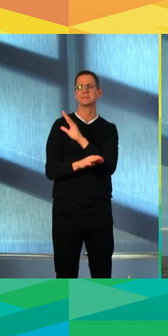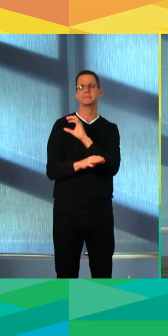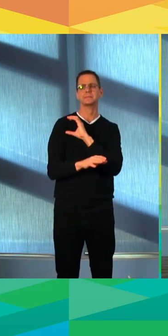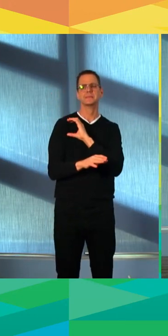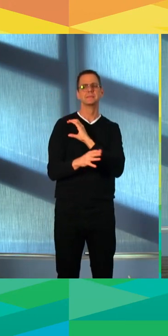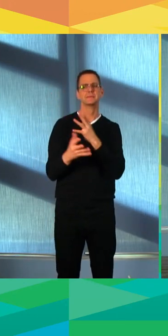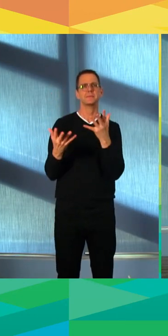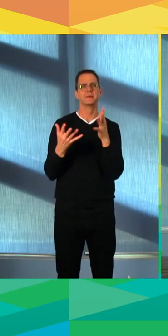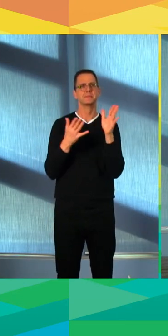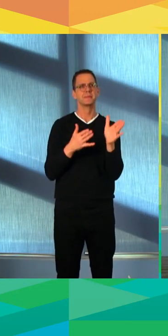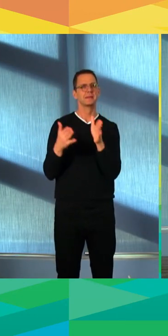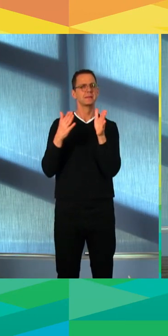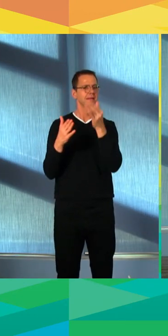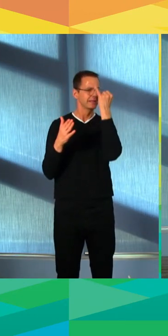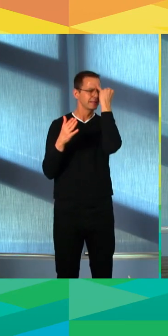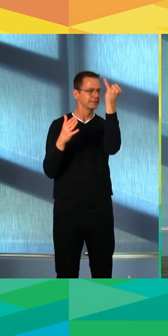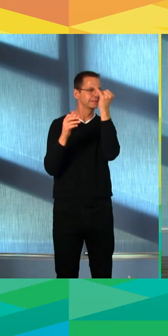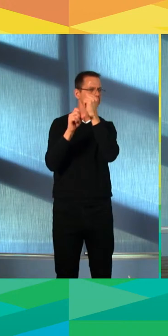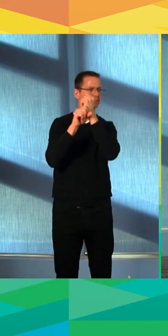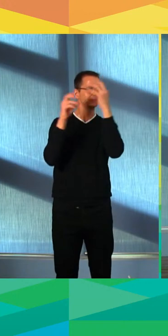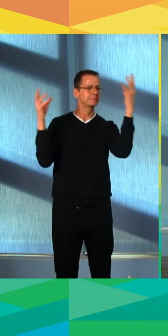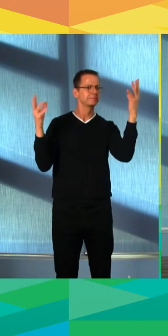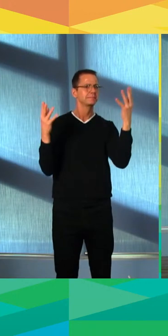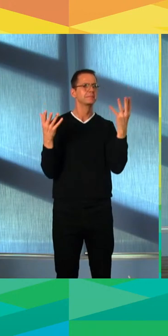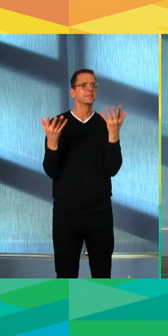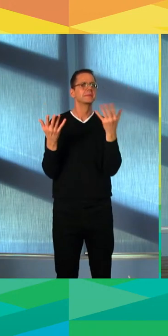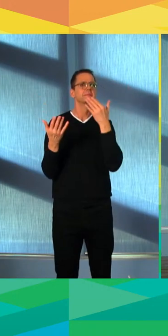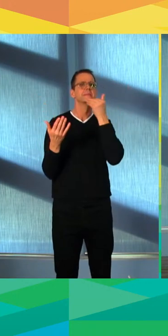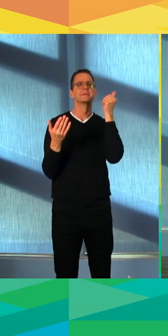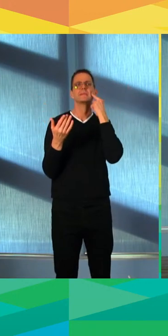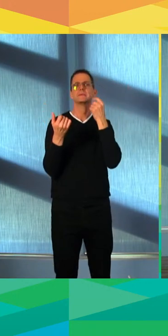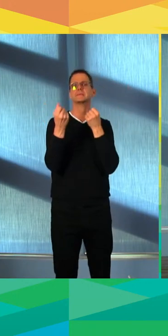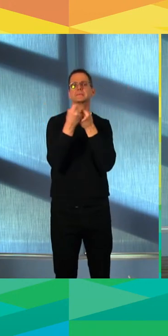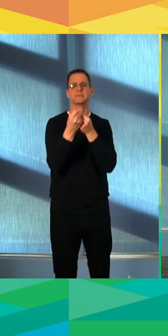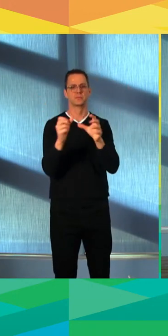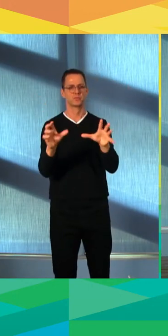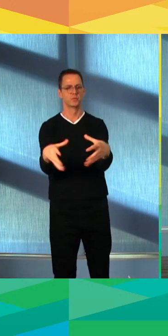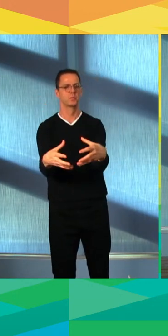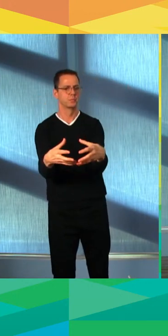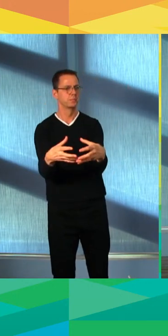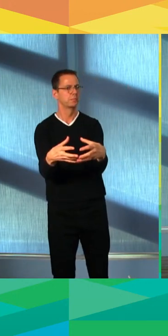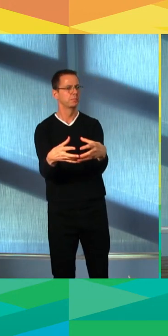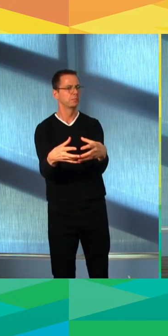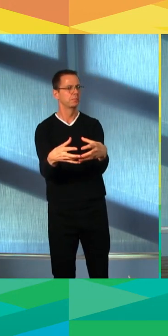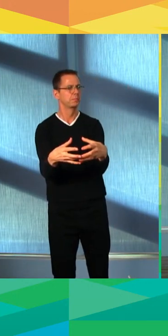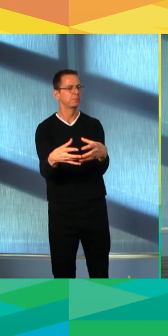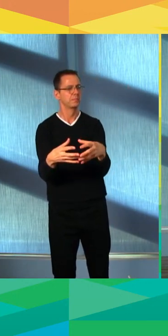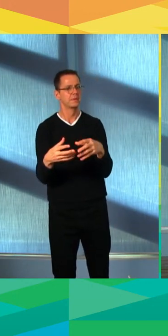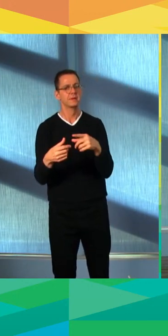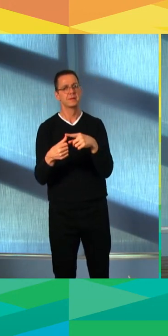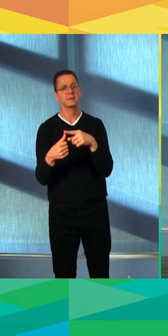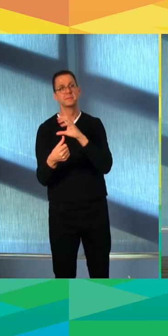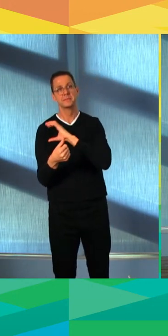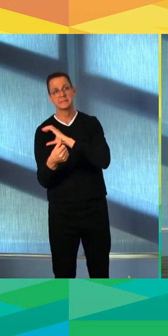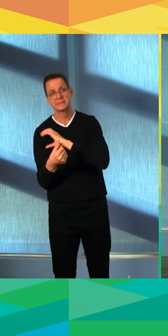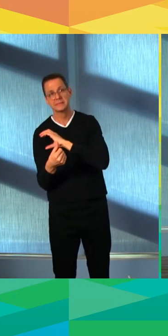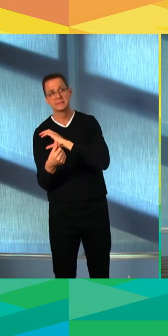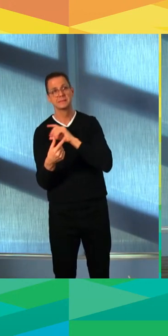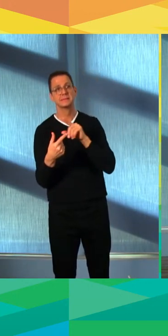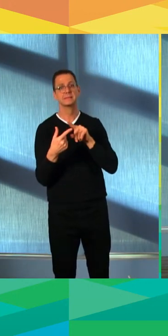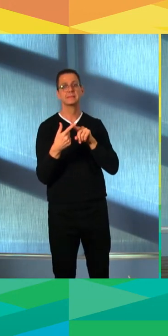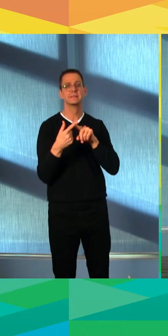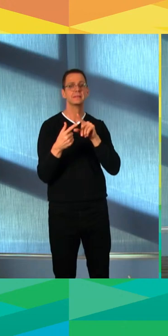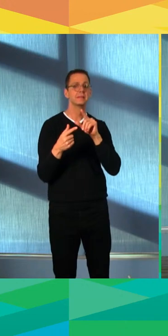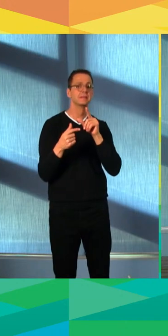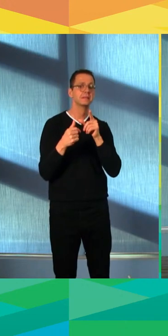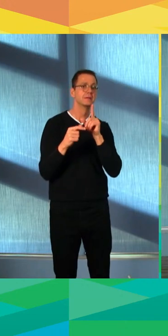and provincial policy as well as municipal policy choices in order to do a better job there.